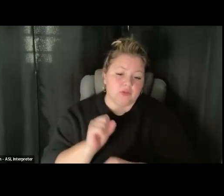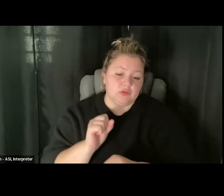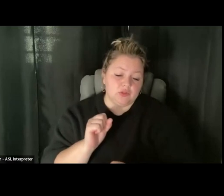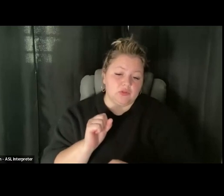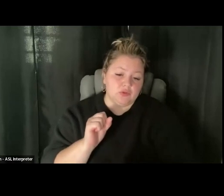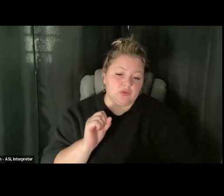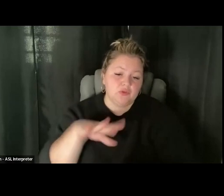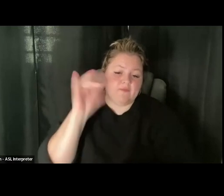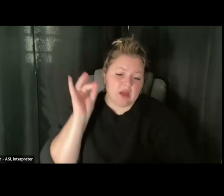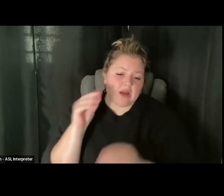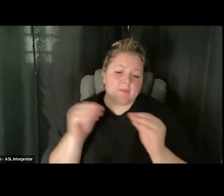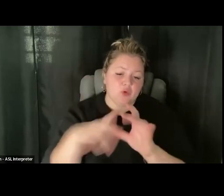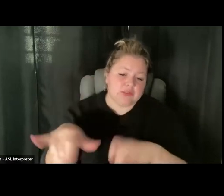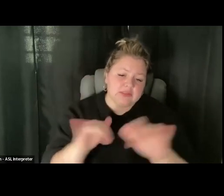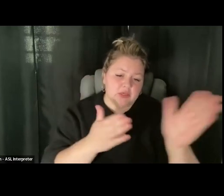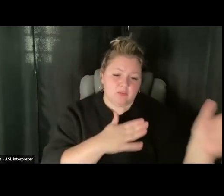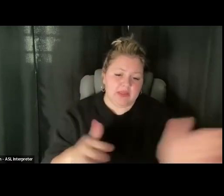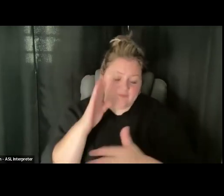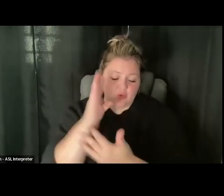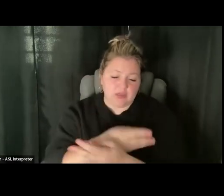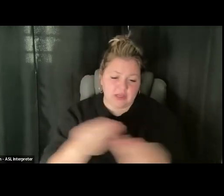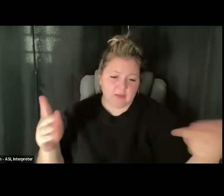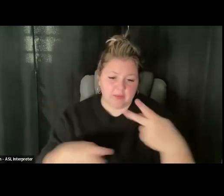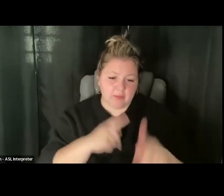let folks know. And, um,